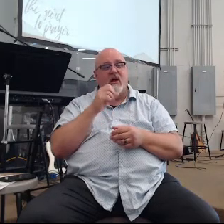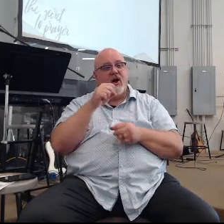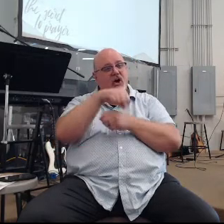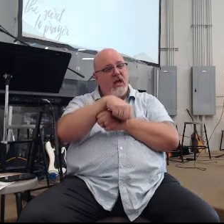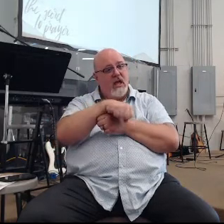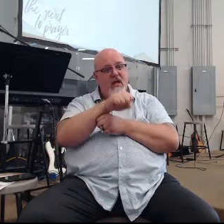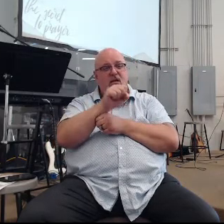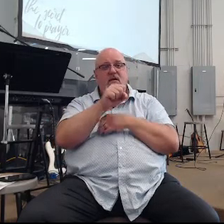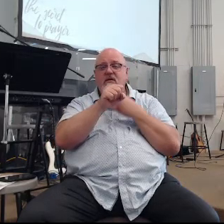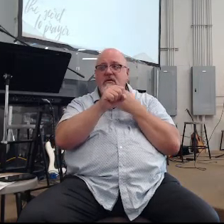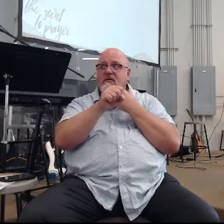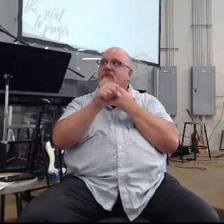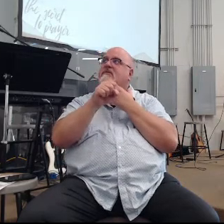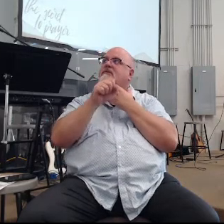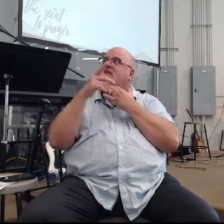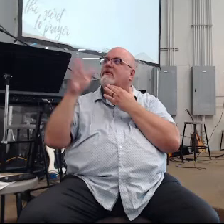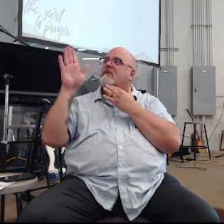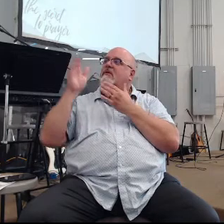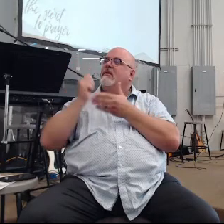right and this is